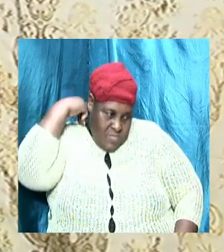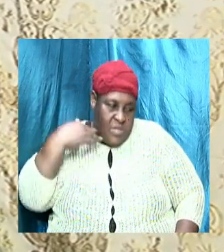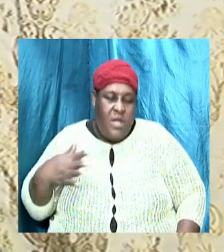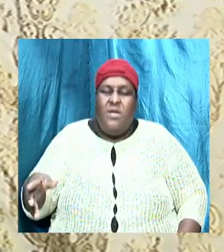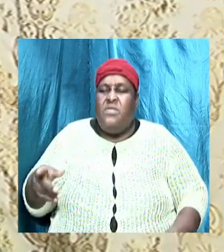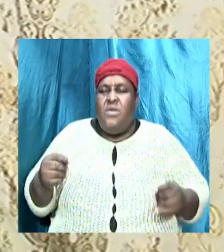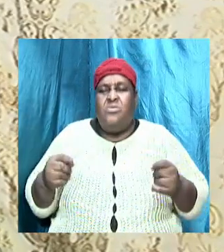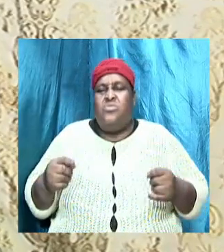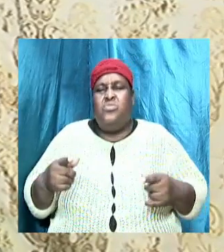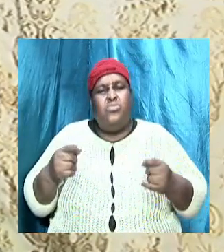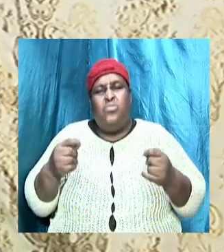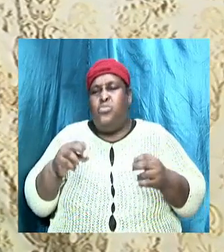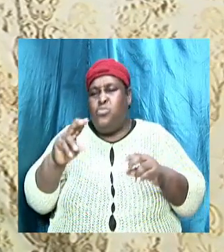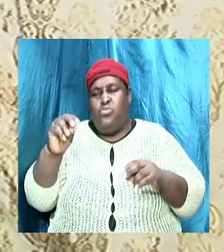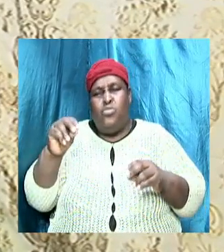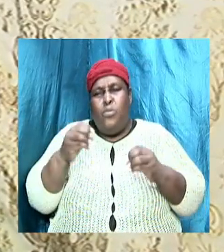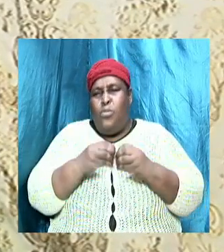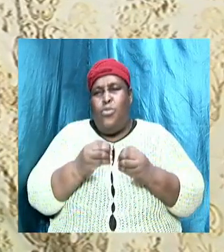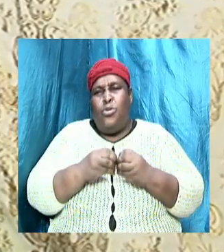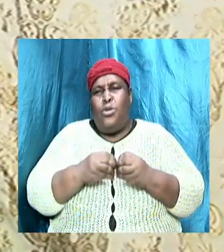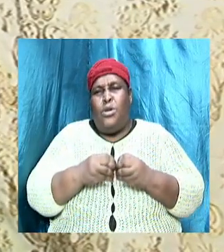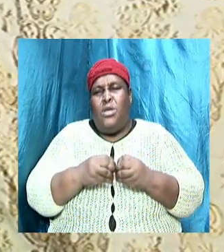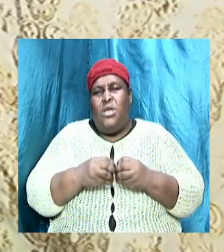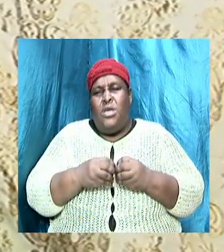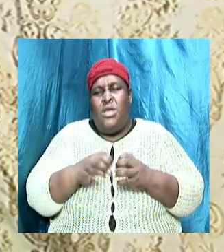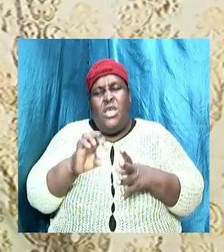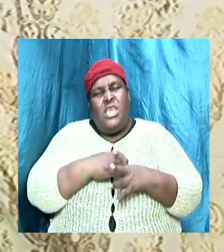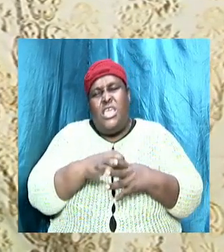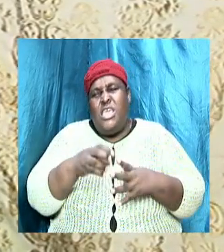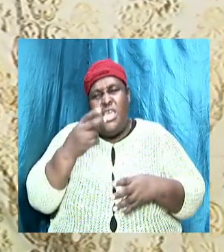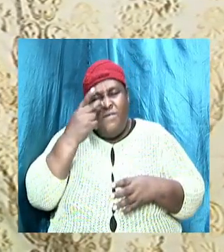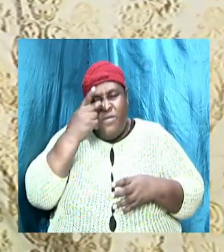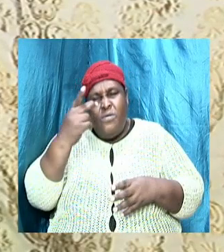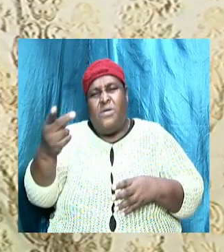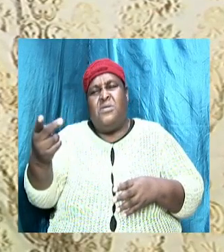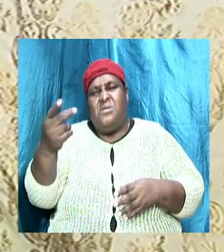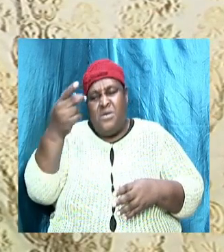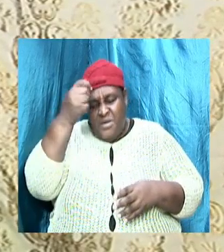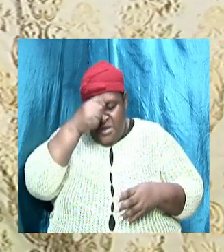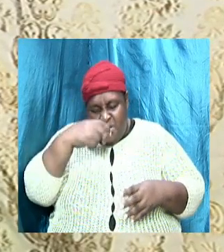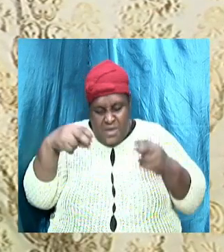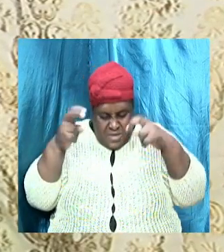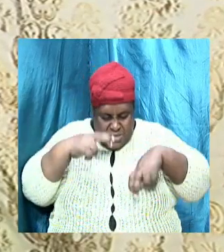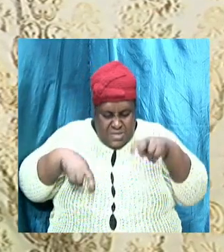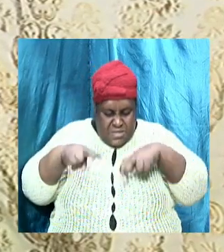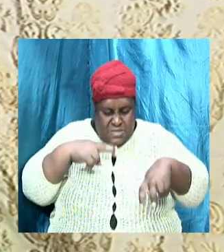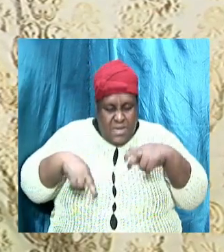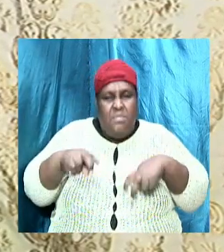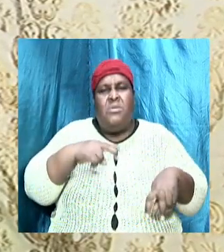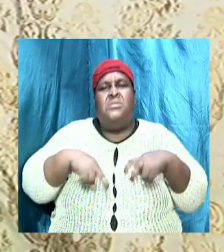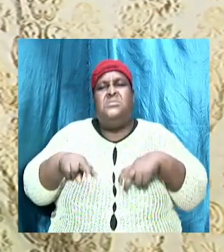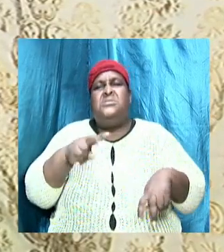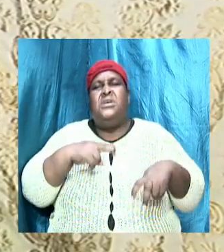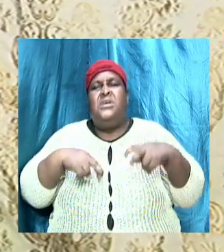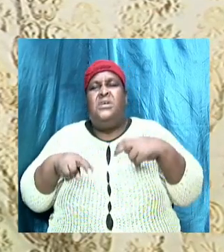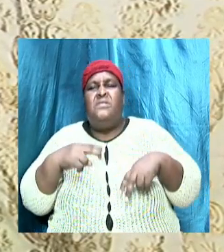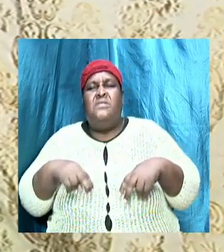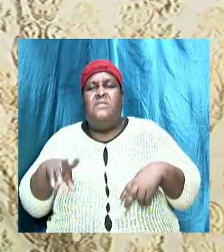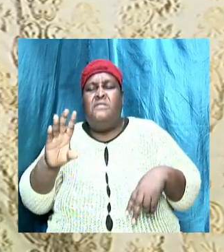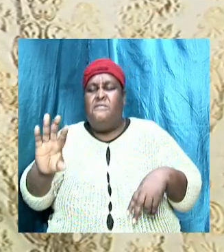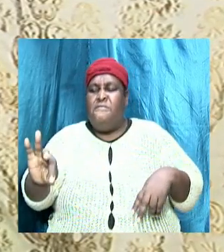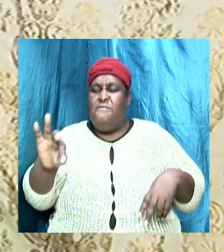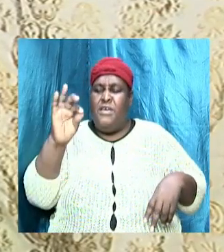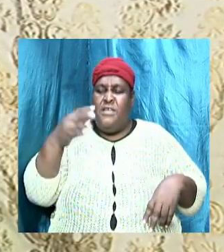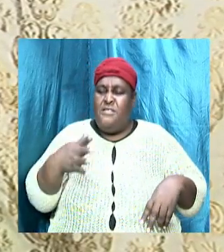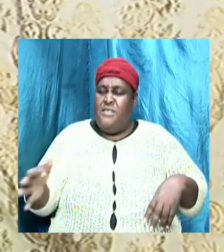more. So if you look even at yourself and you know that you are involved in truth, you find out that some things that you used to do,